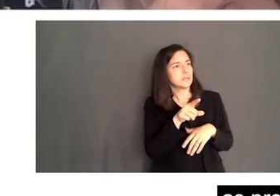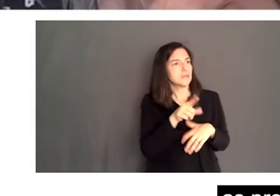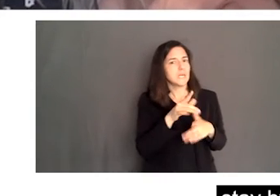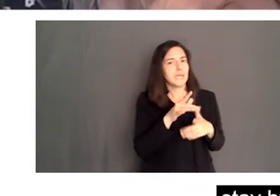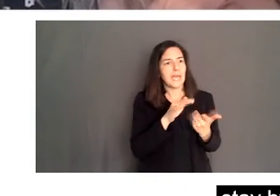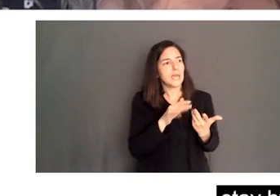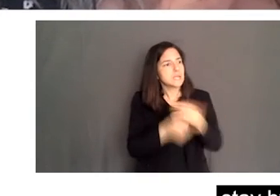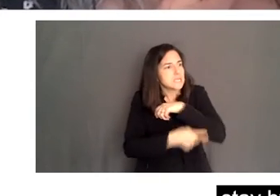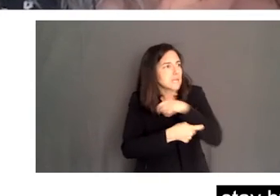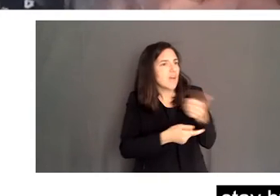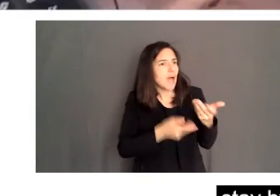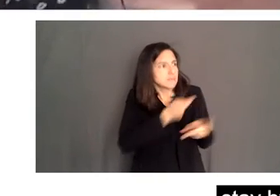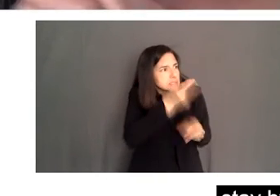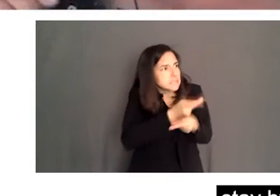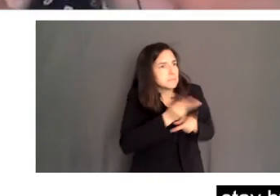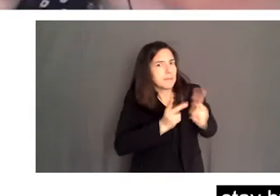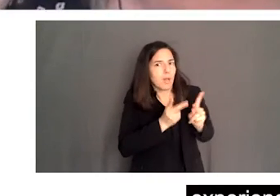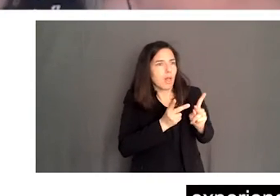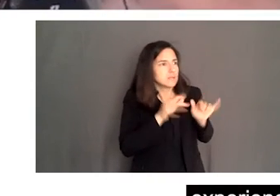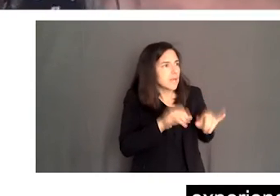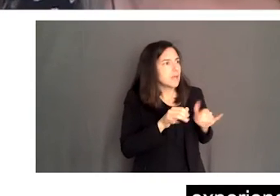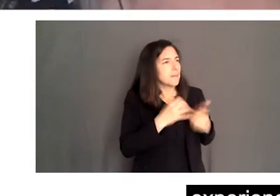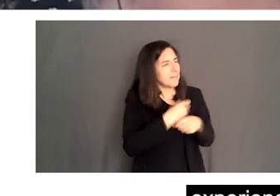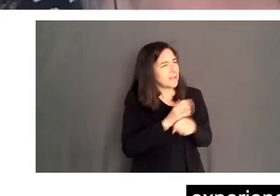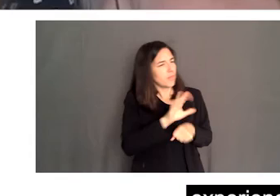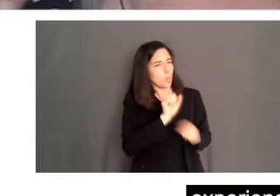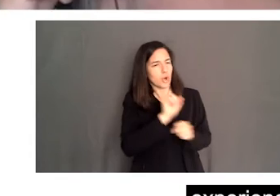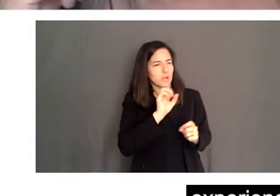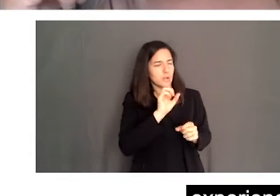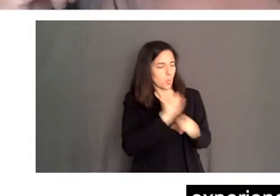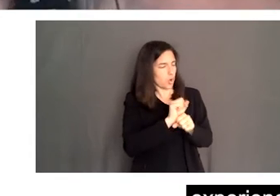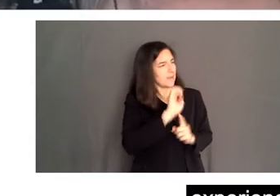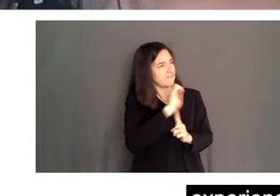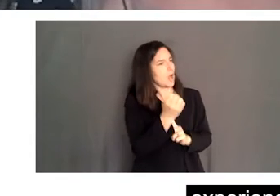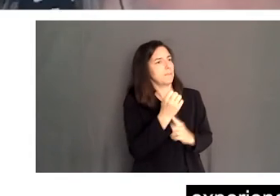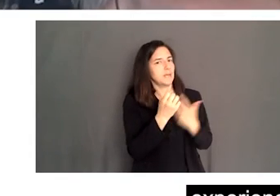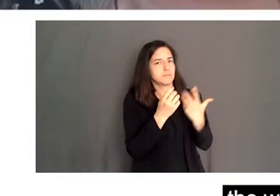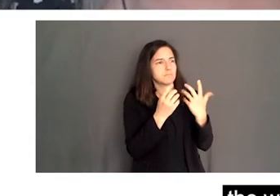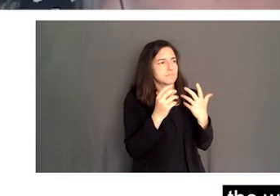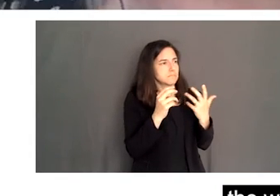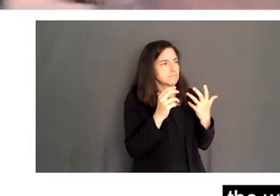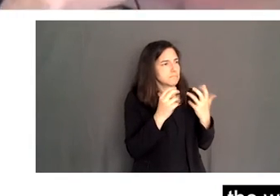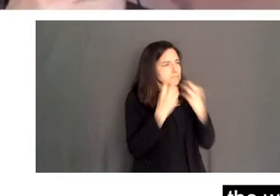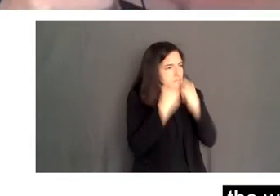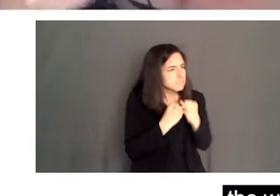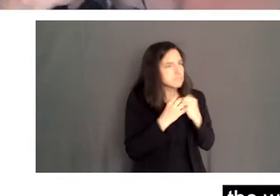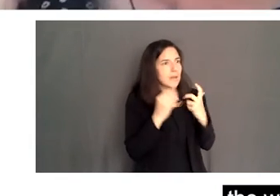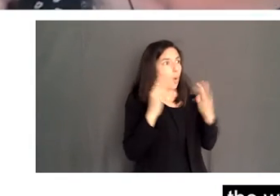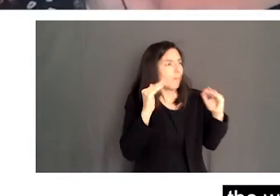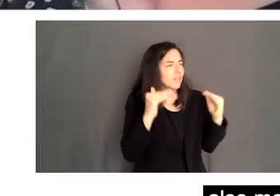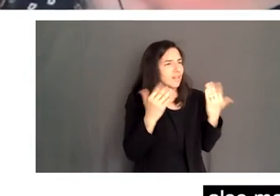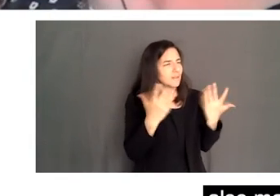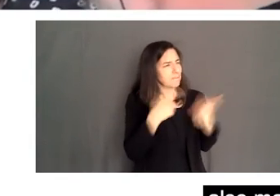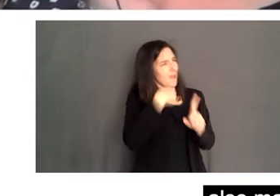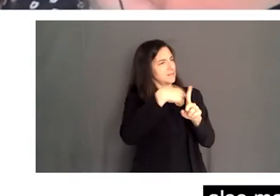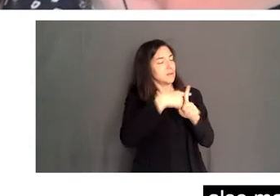people to stay by making their employment, their work experience meaningful, and kind of hopeful. That's the word I think of when I think of it. But